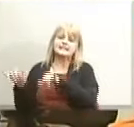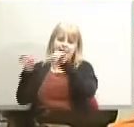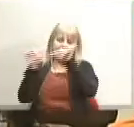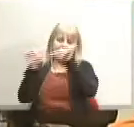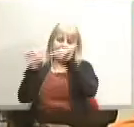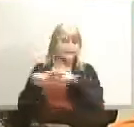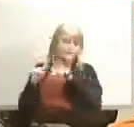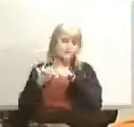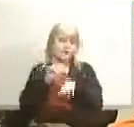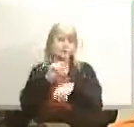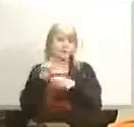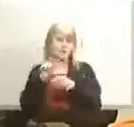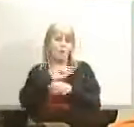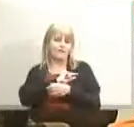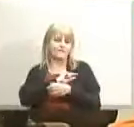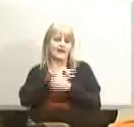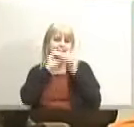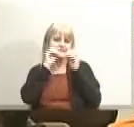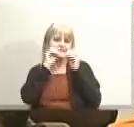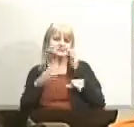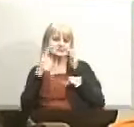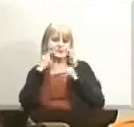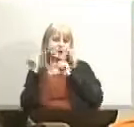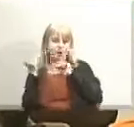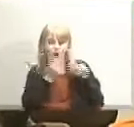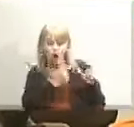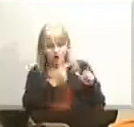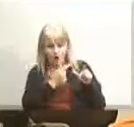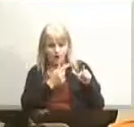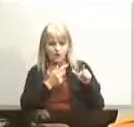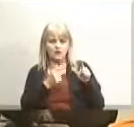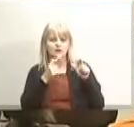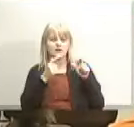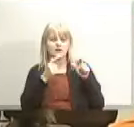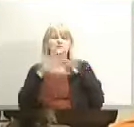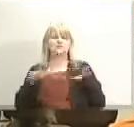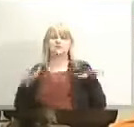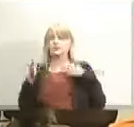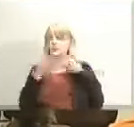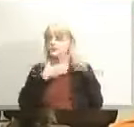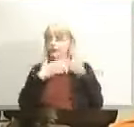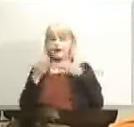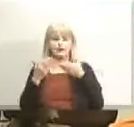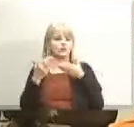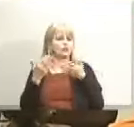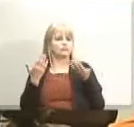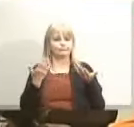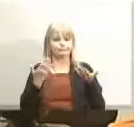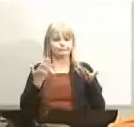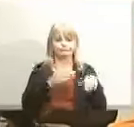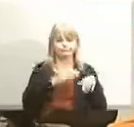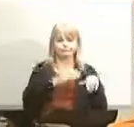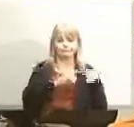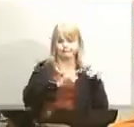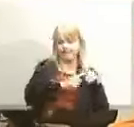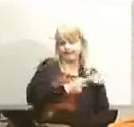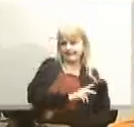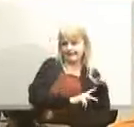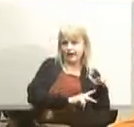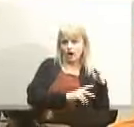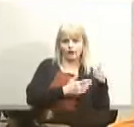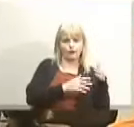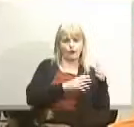is a very very positive direction i'm very pleased about that i just want to